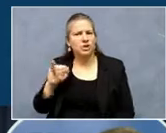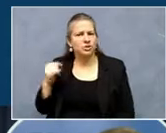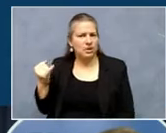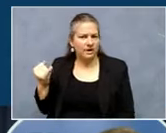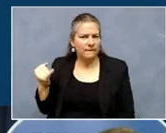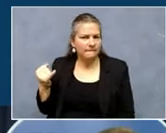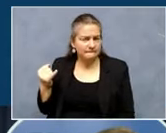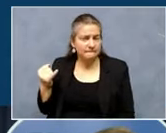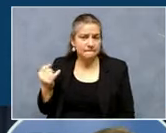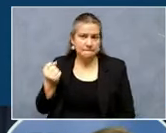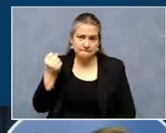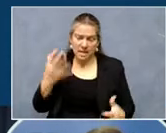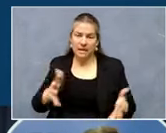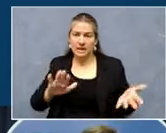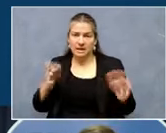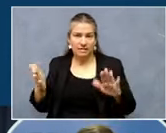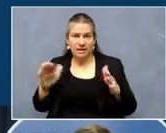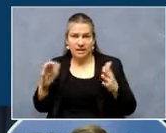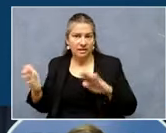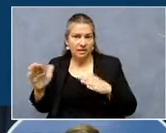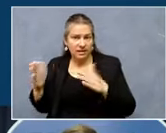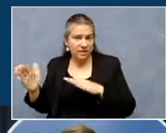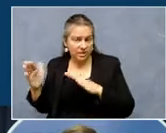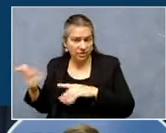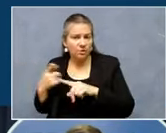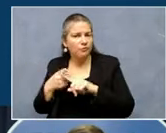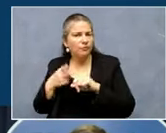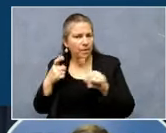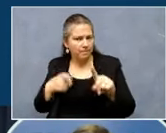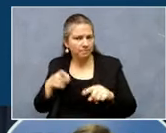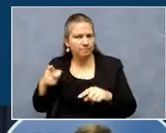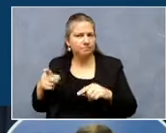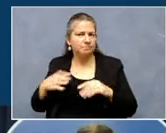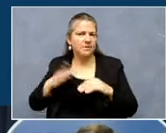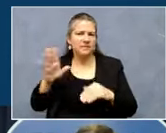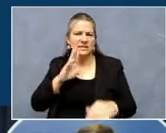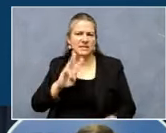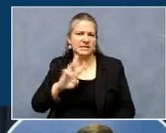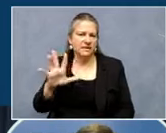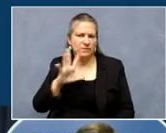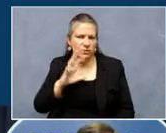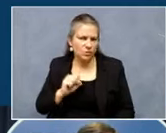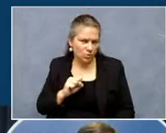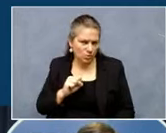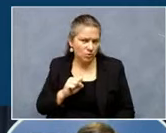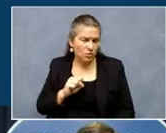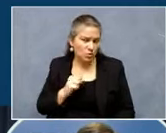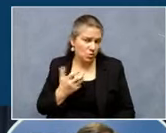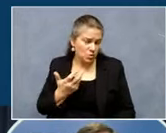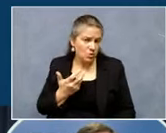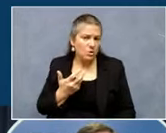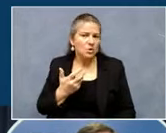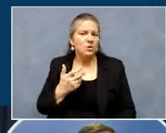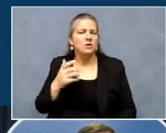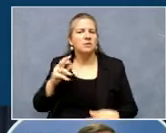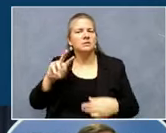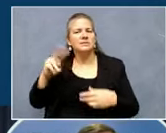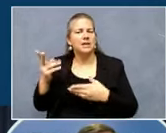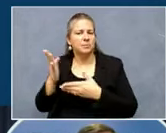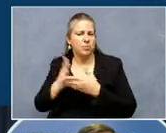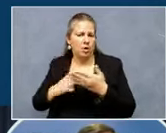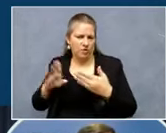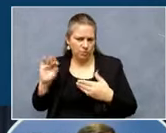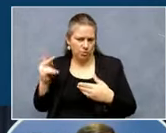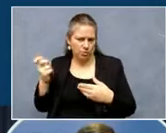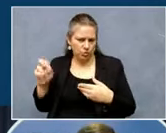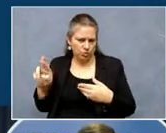these deaths are from individuals over 65 or part two of boosters. If you have significant